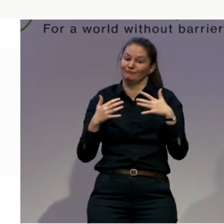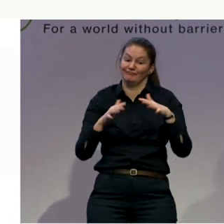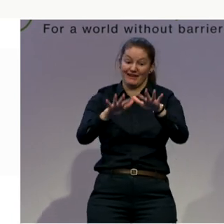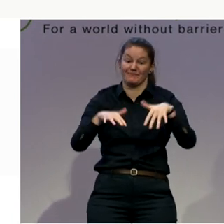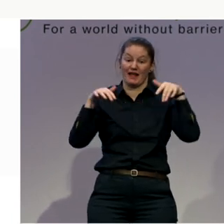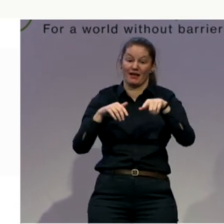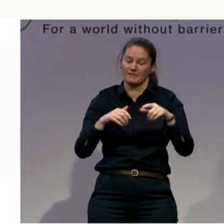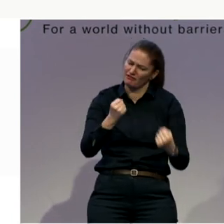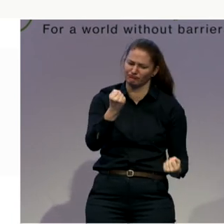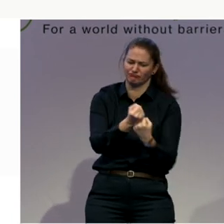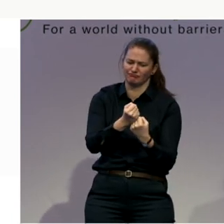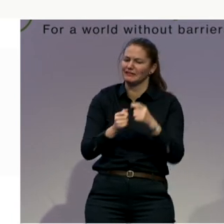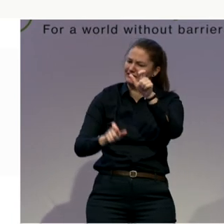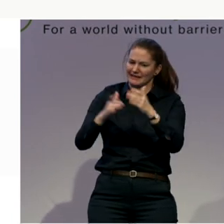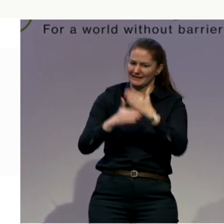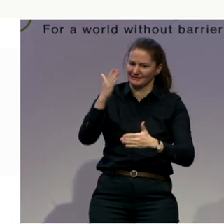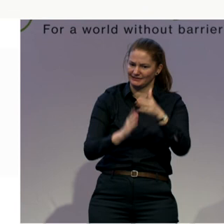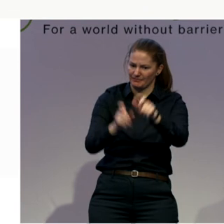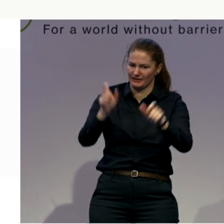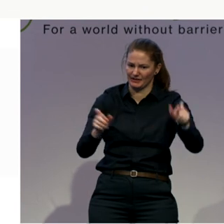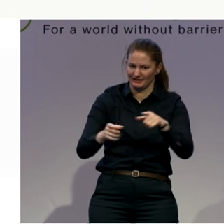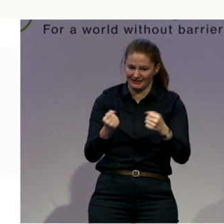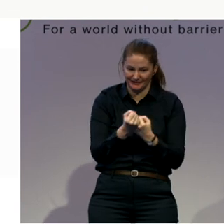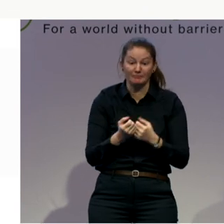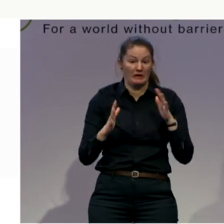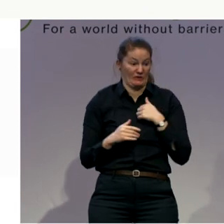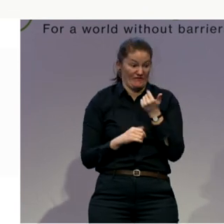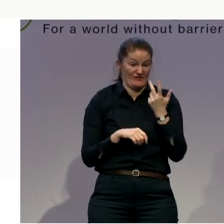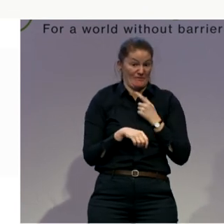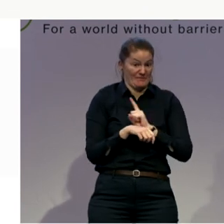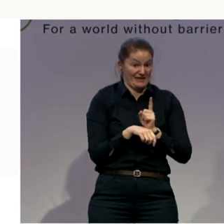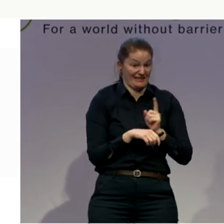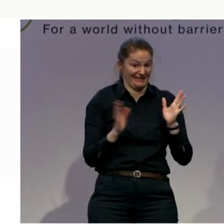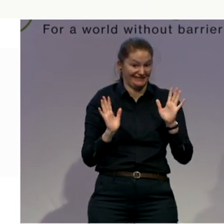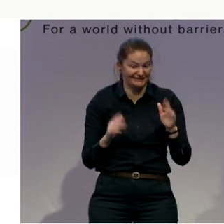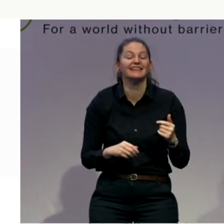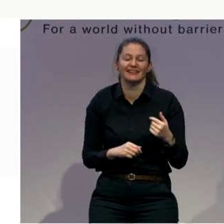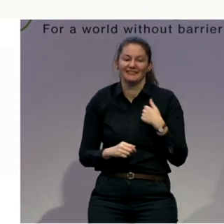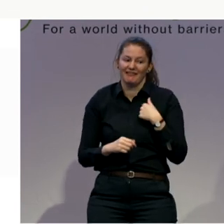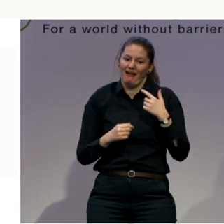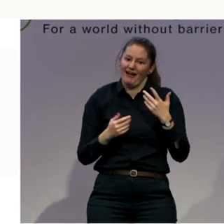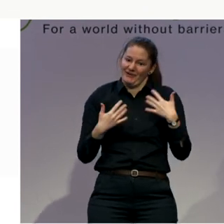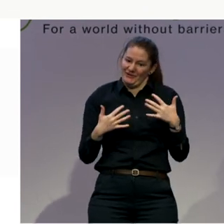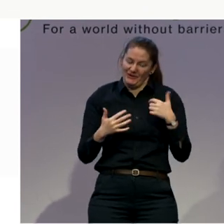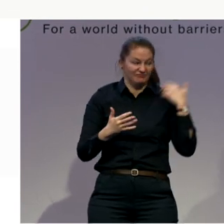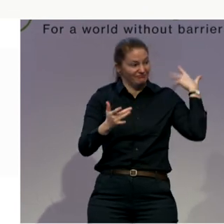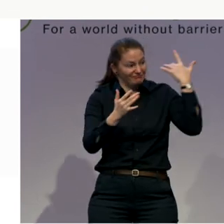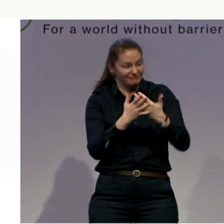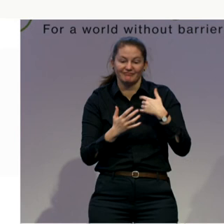learned in a few minutes here, I've learned a lot. Thank you. The focus of this conference